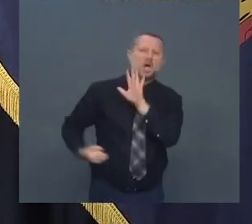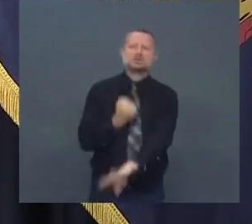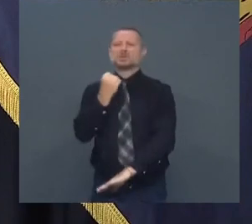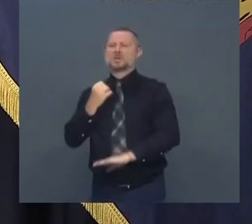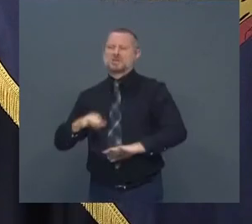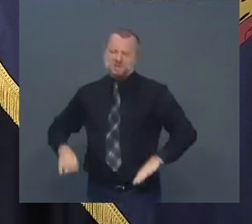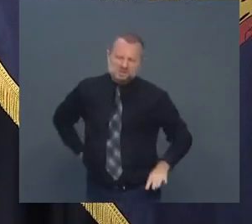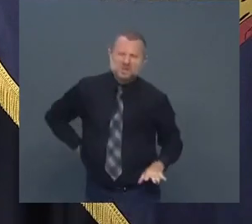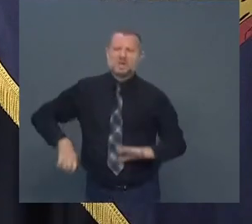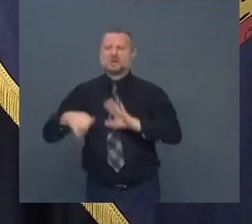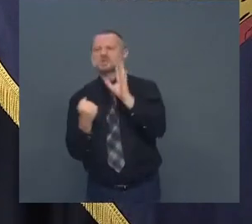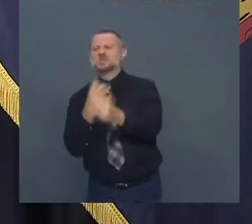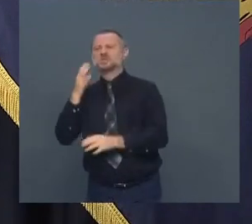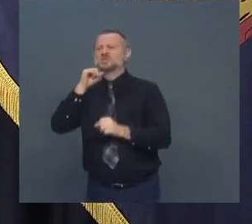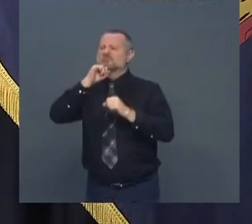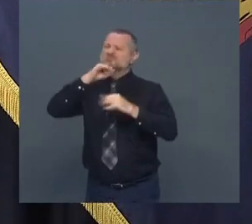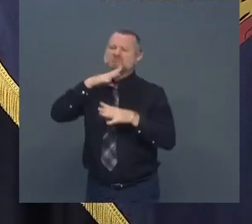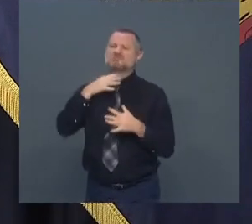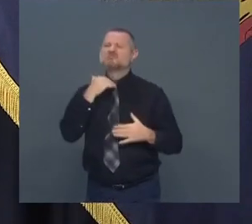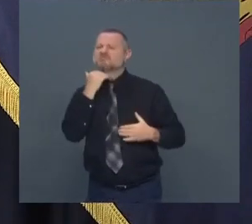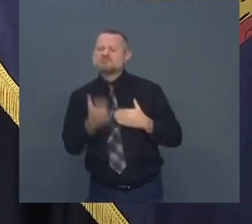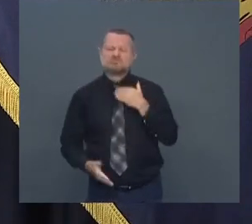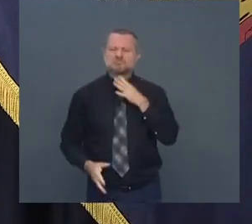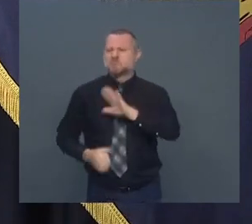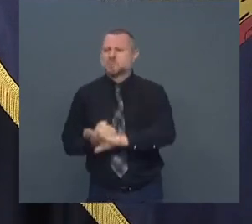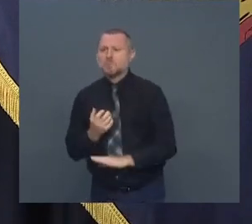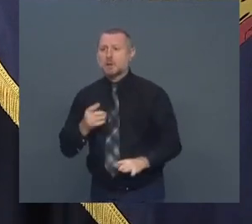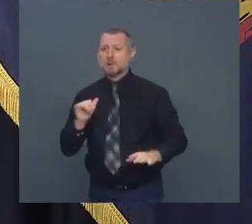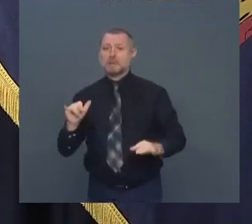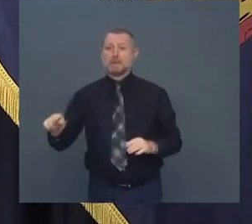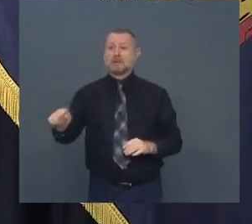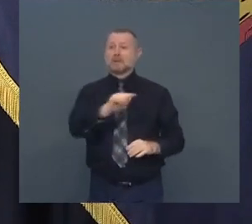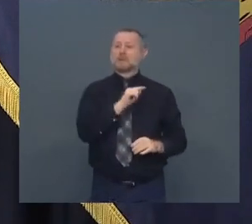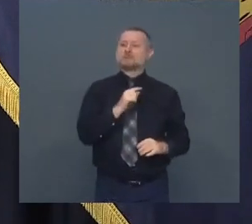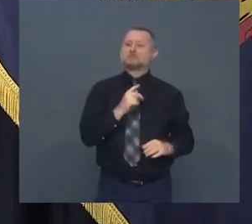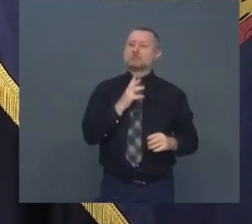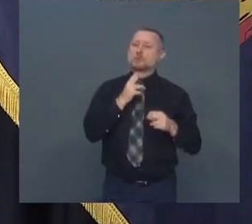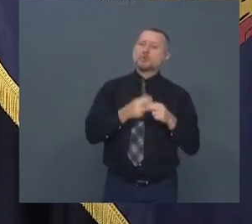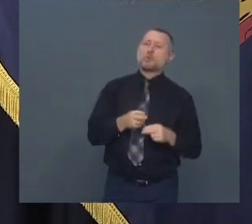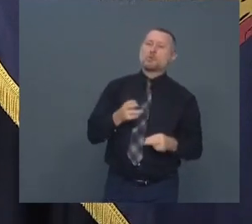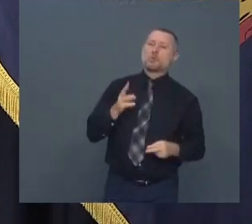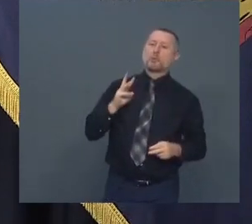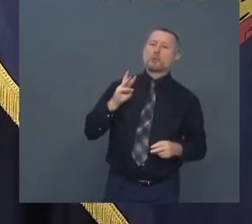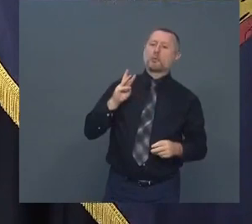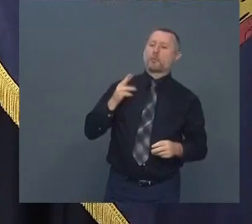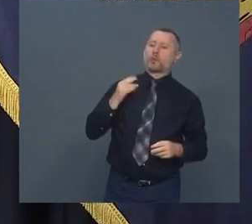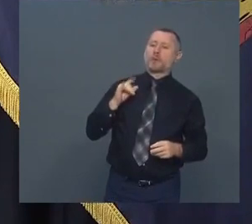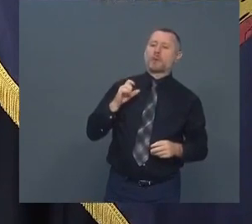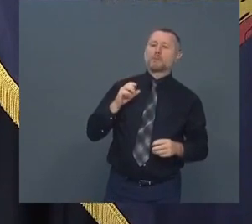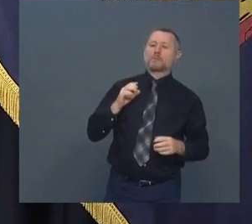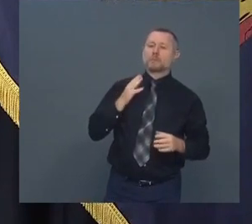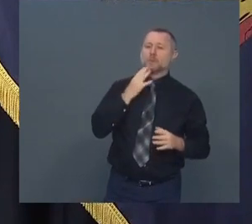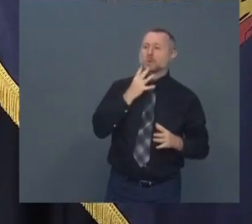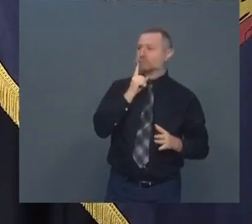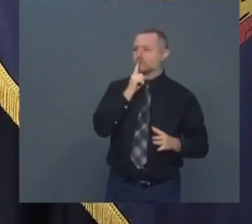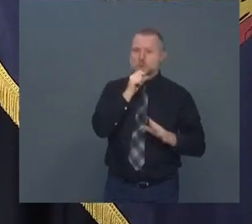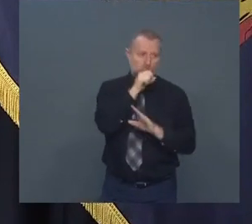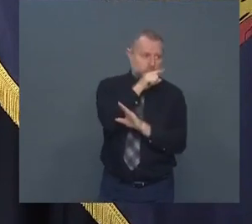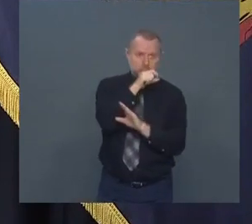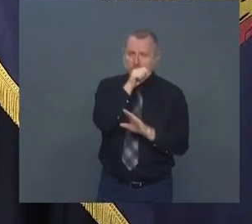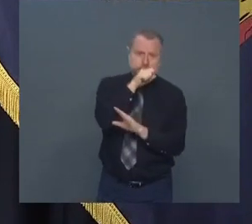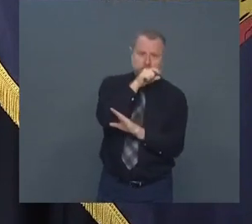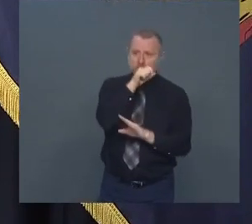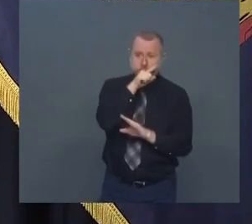extensively based on whistleblower, hours of whistleblower tapes and videos. Yeah, I don't know why the attorney general is not